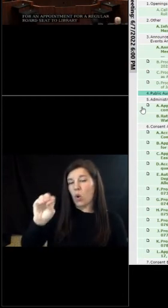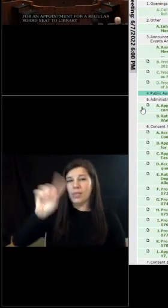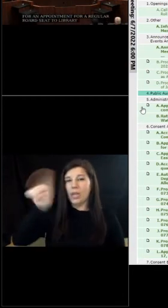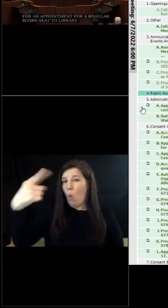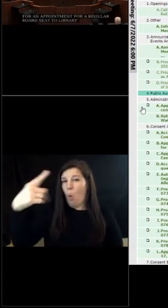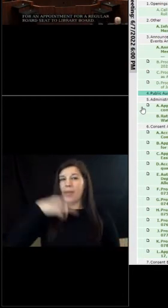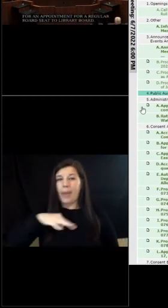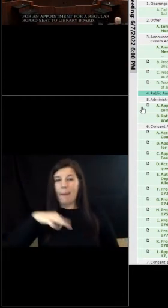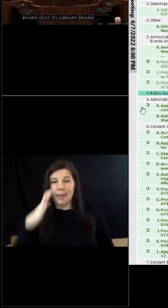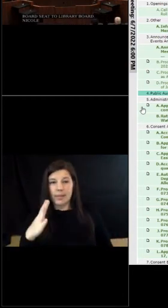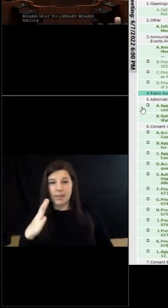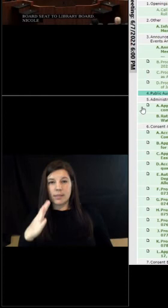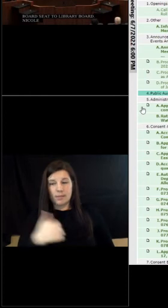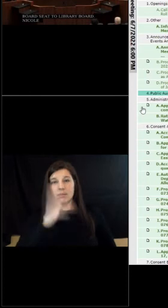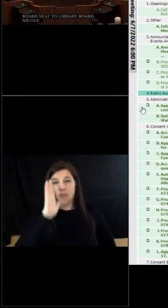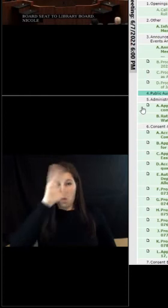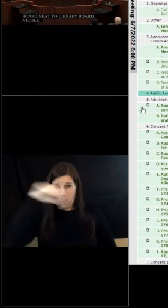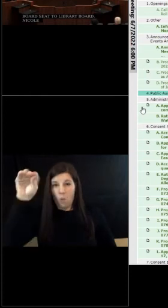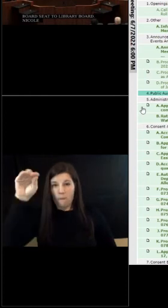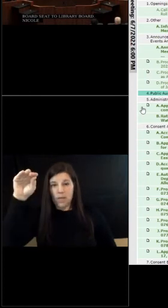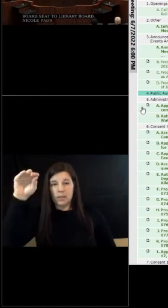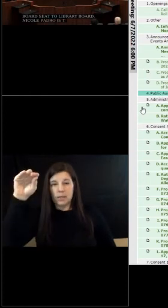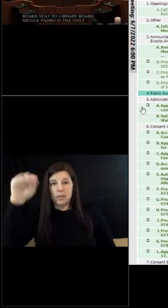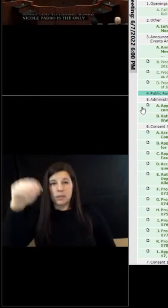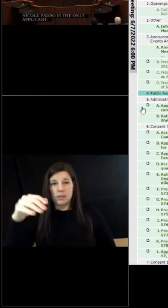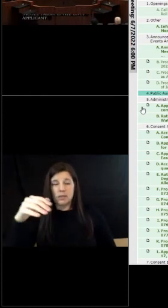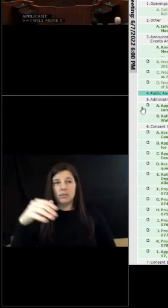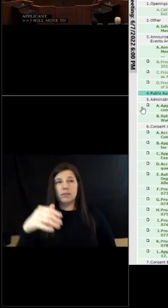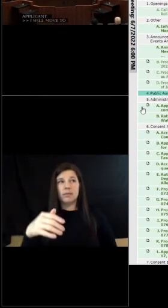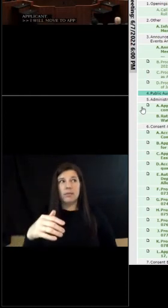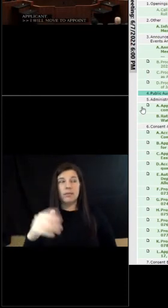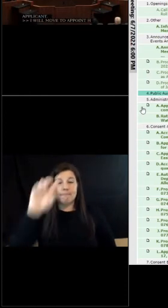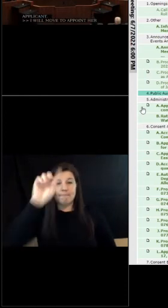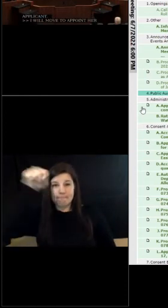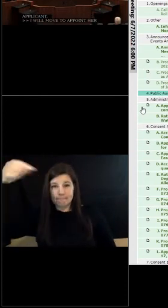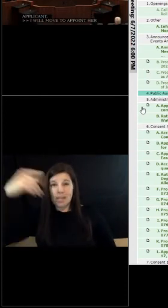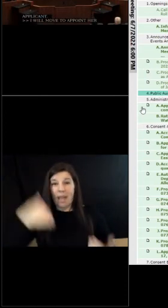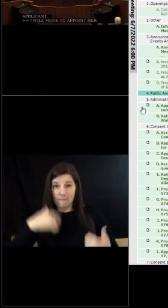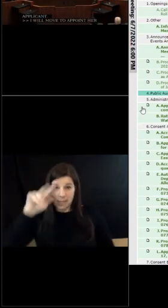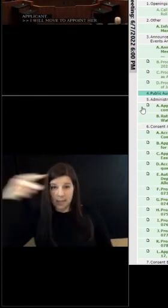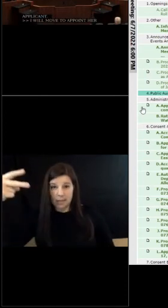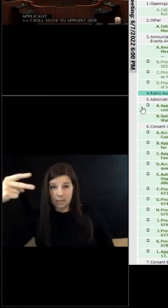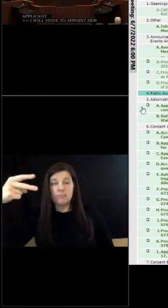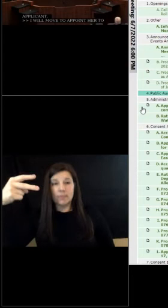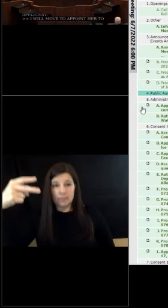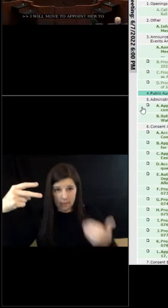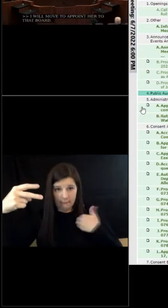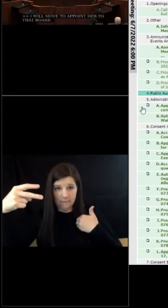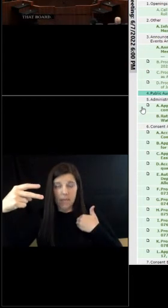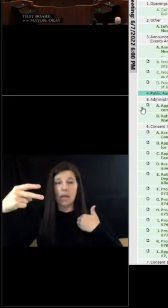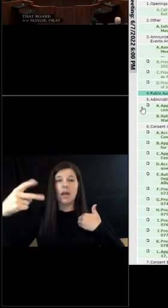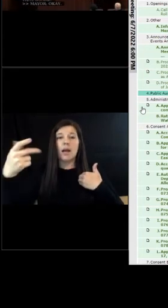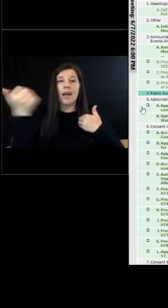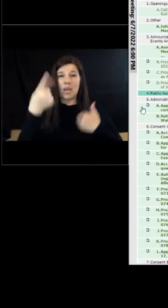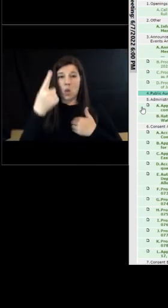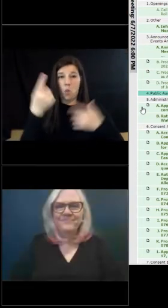to uh appoint her to that board okay we have a motion do we have a second second we have a second all those